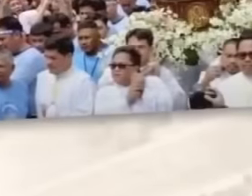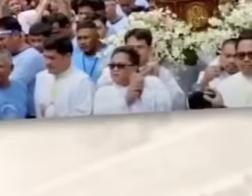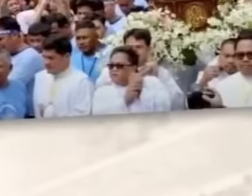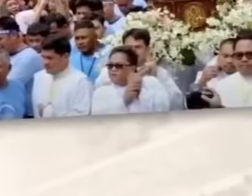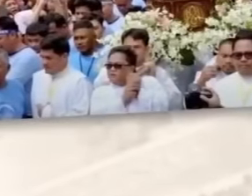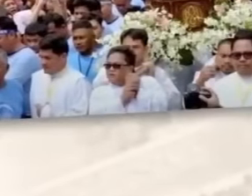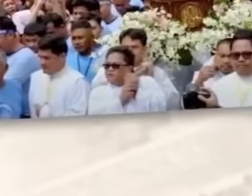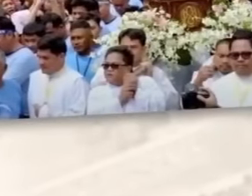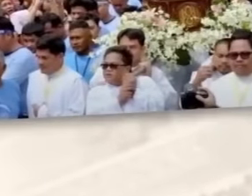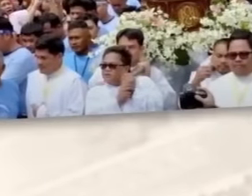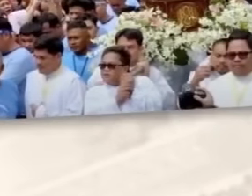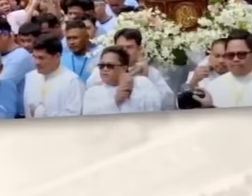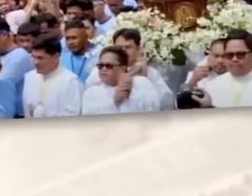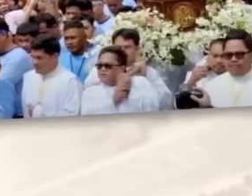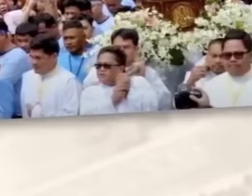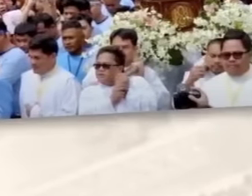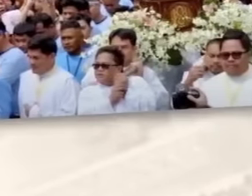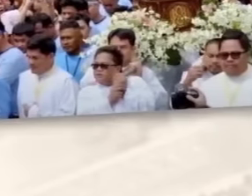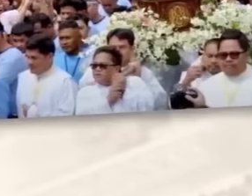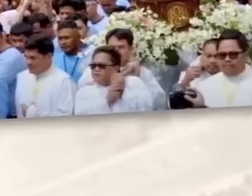And Easter Sunday.